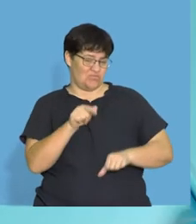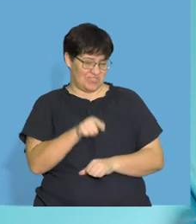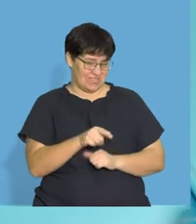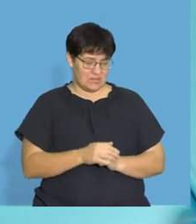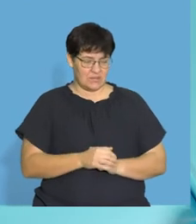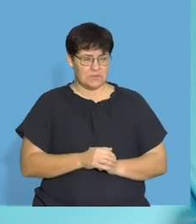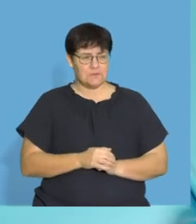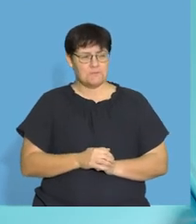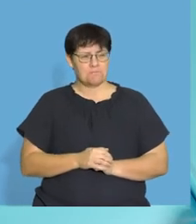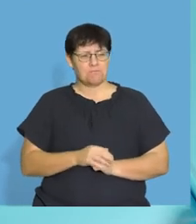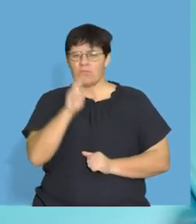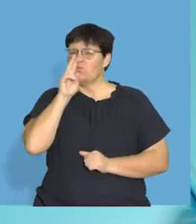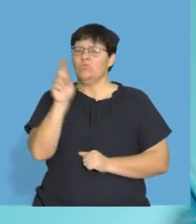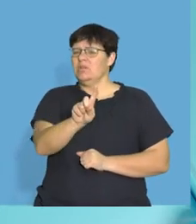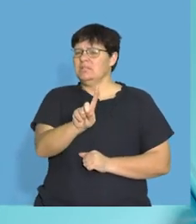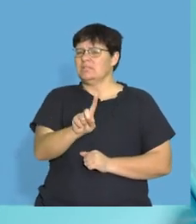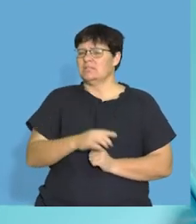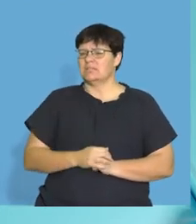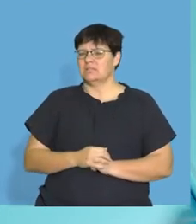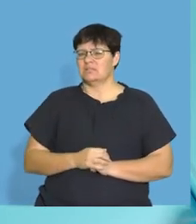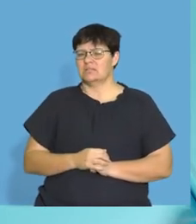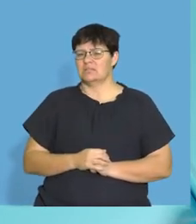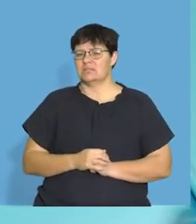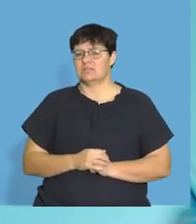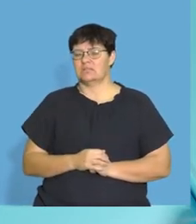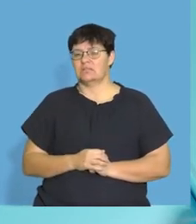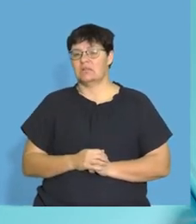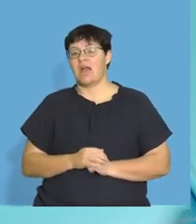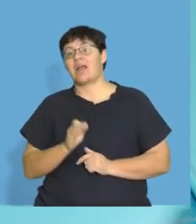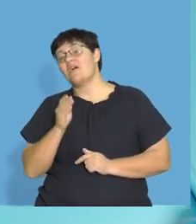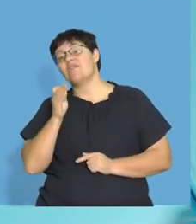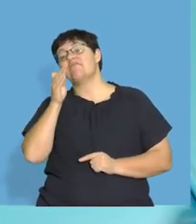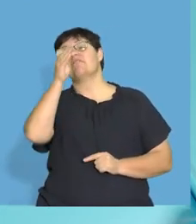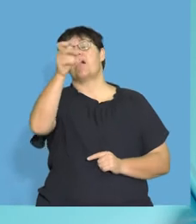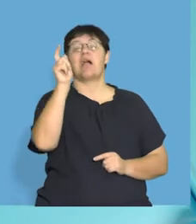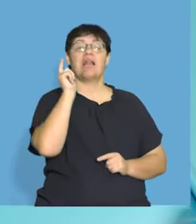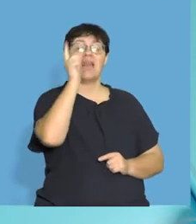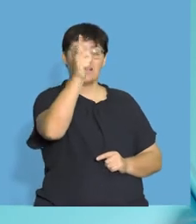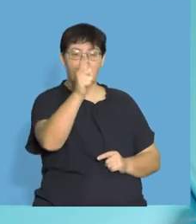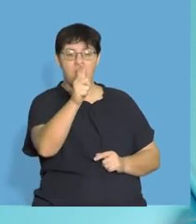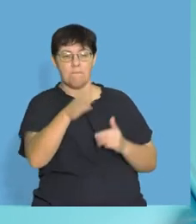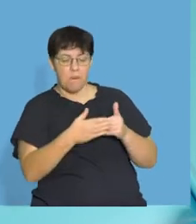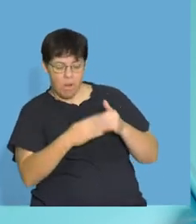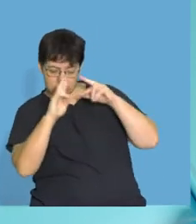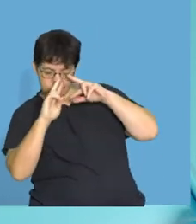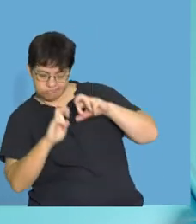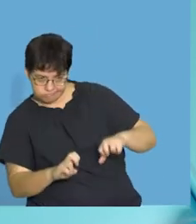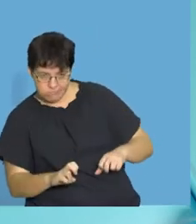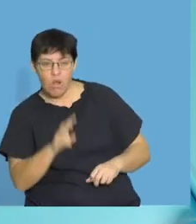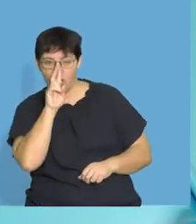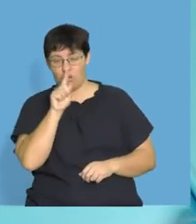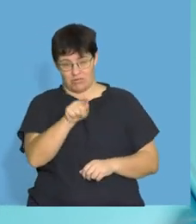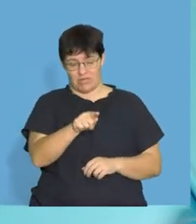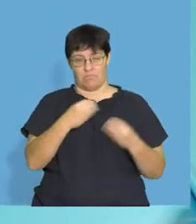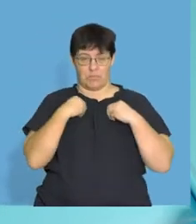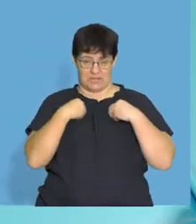need to keep in mind, we're looking at the properties for further, when we look at things further on in the lessons. All right,